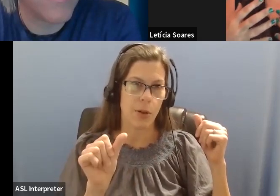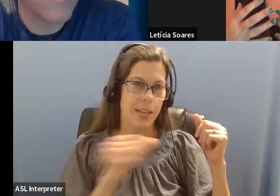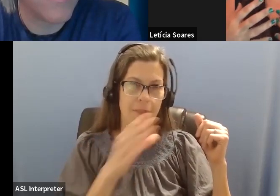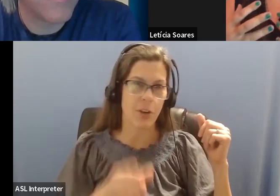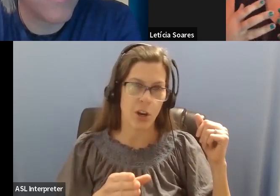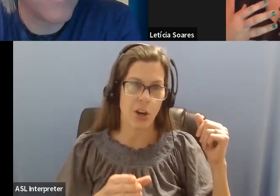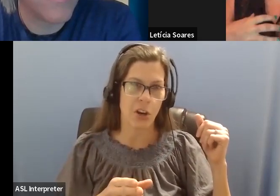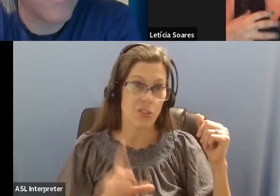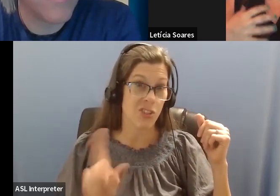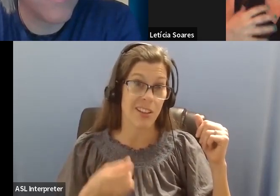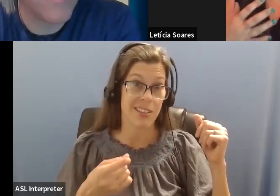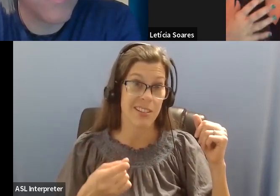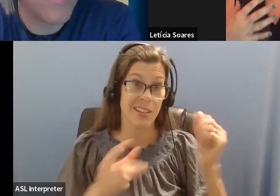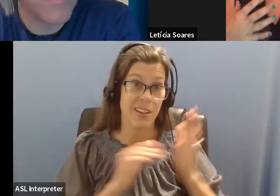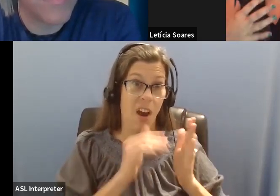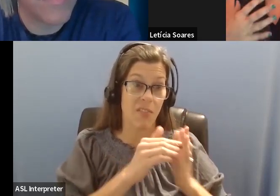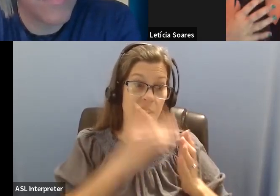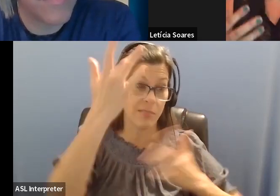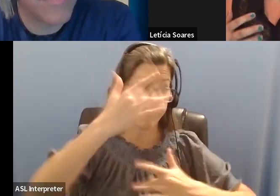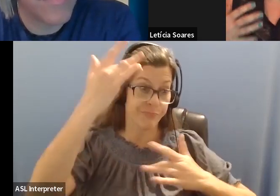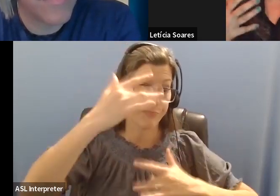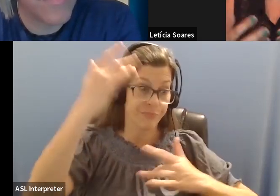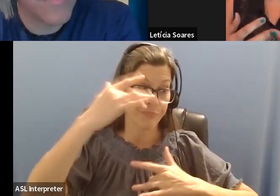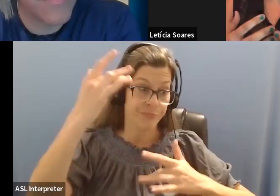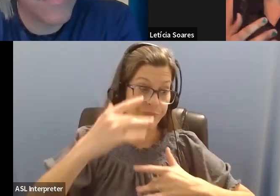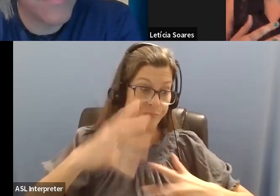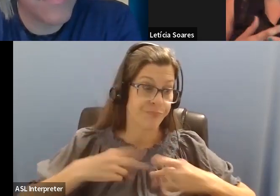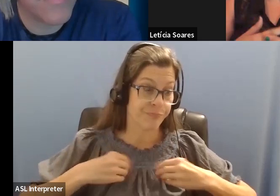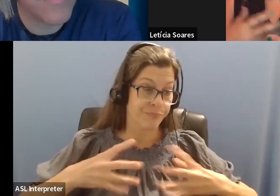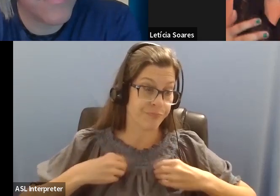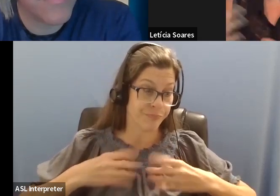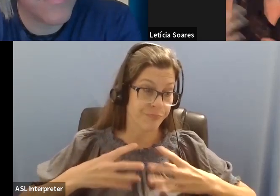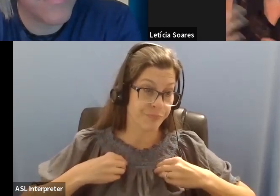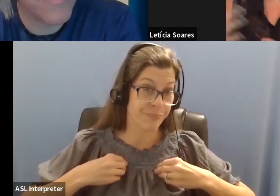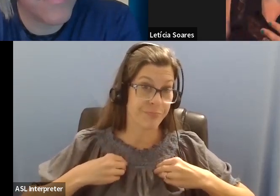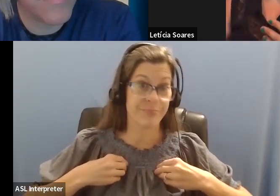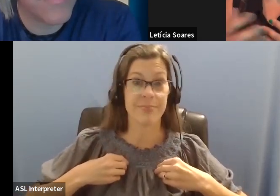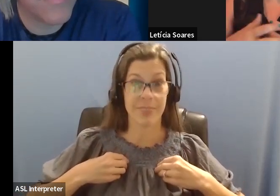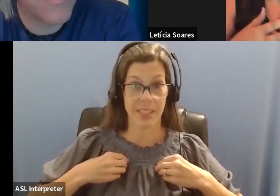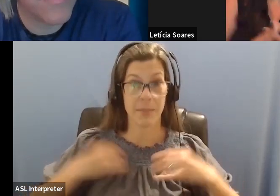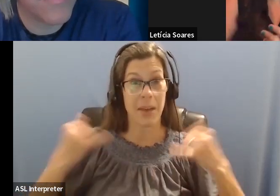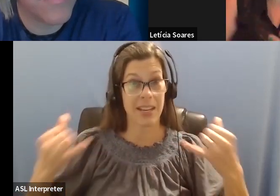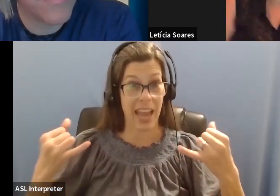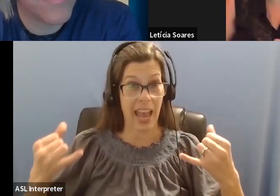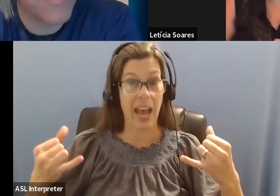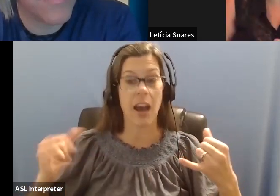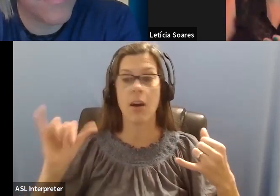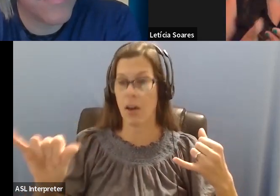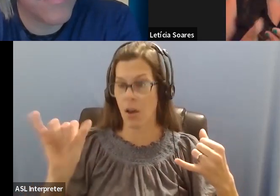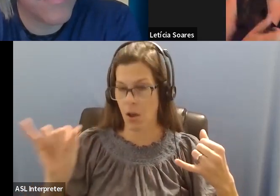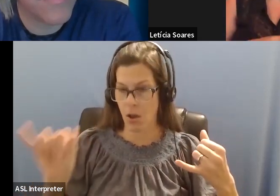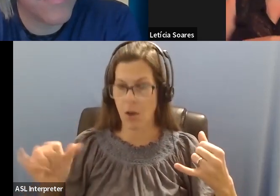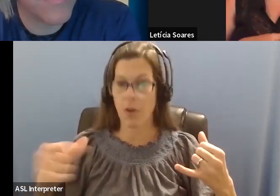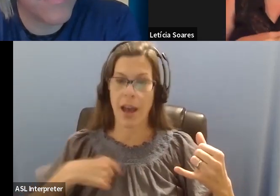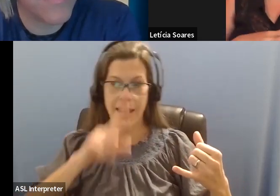that, you know, just meant some sort of, you know, that I was feeling in the system, you know, that is not